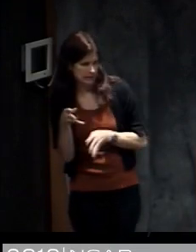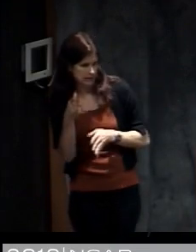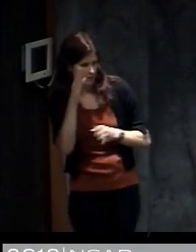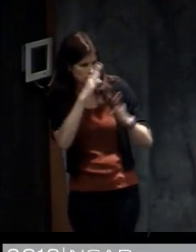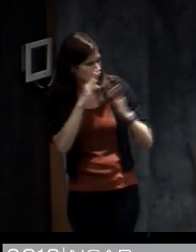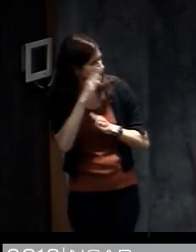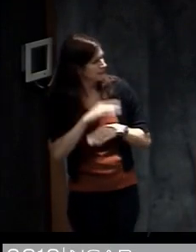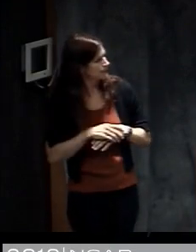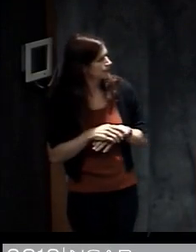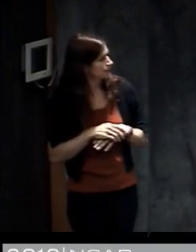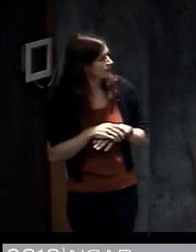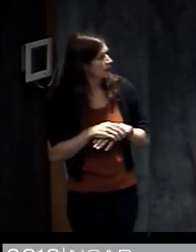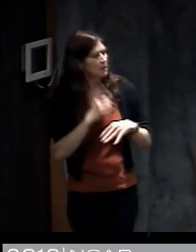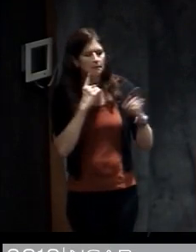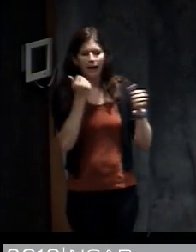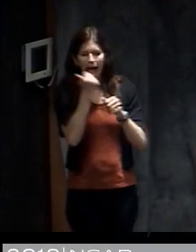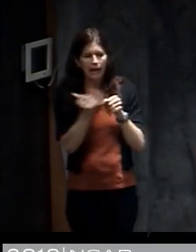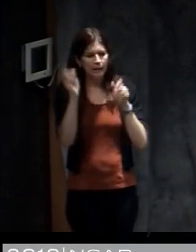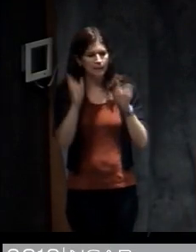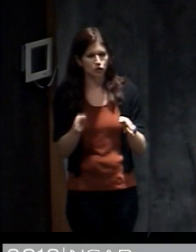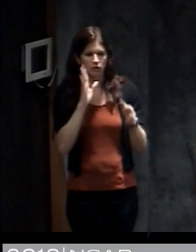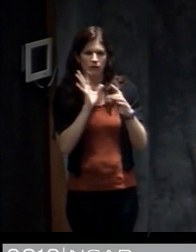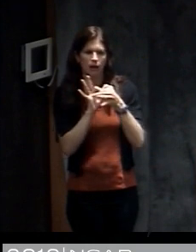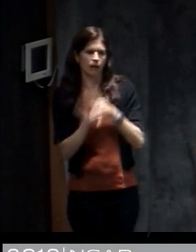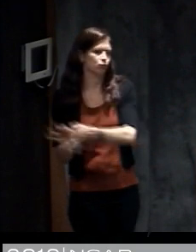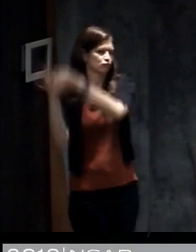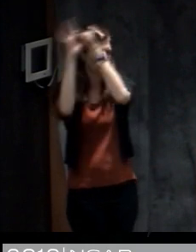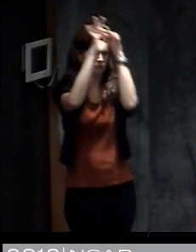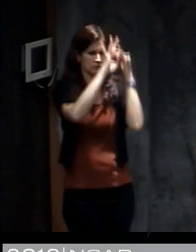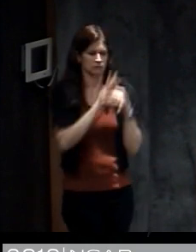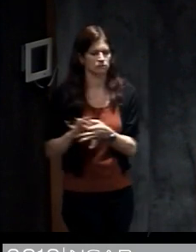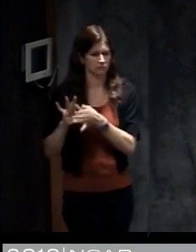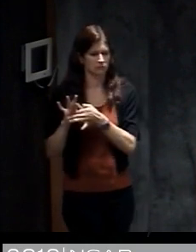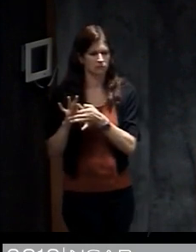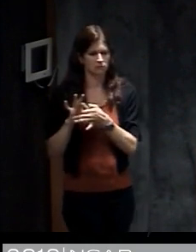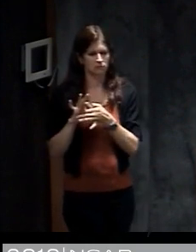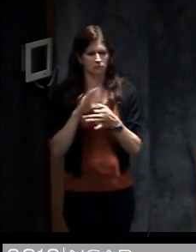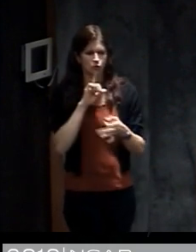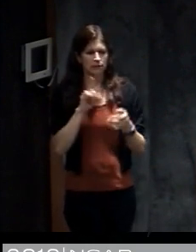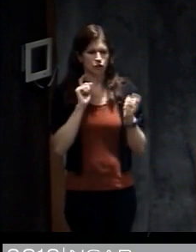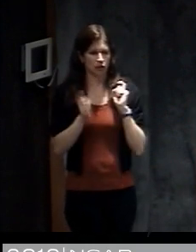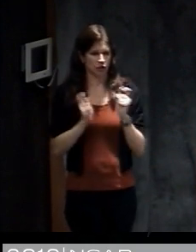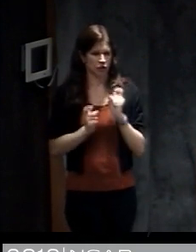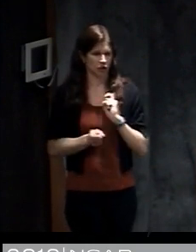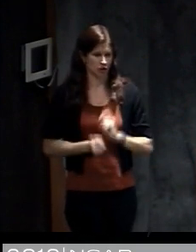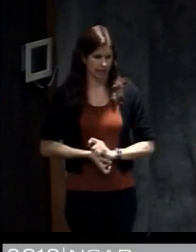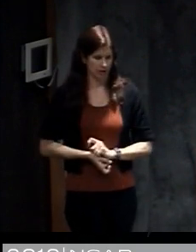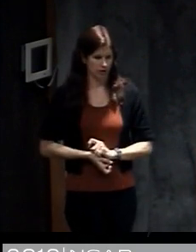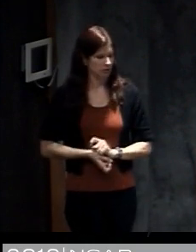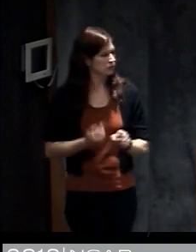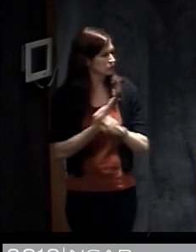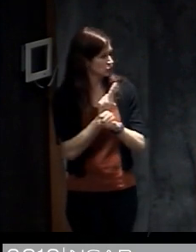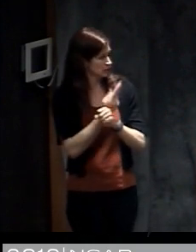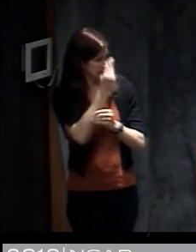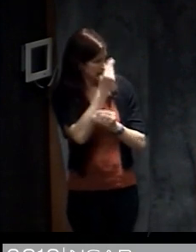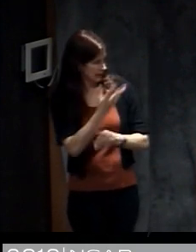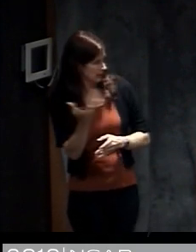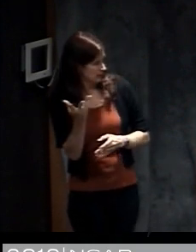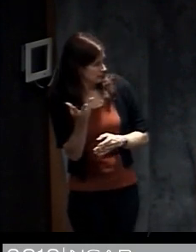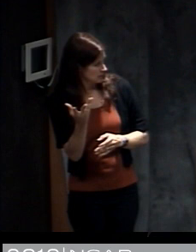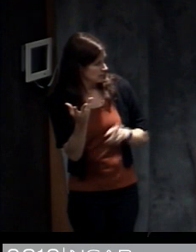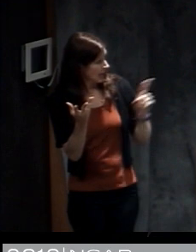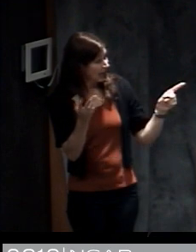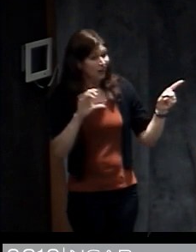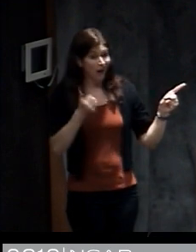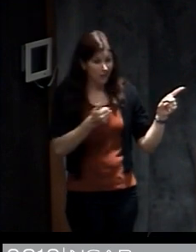Of course, any given person has all these things going on at one point in time, and they're evolving in time. And sometimes we can see this using these data. And then they're interacting with